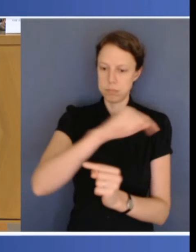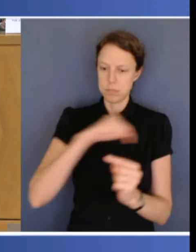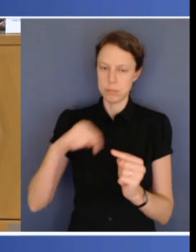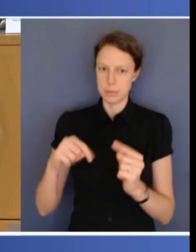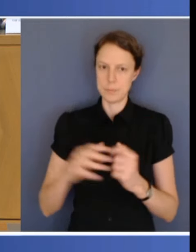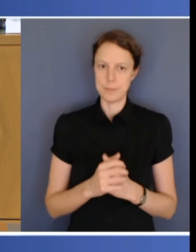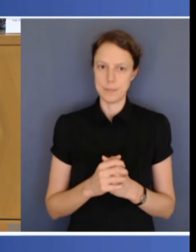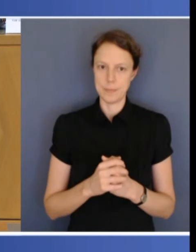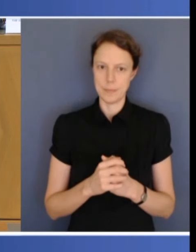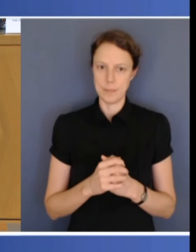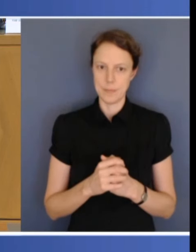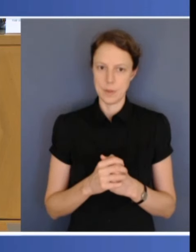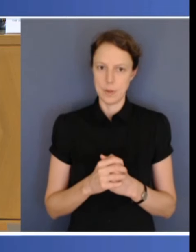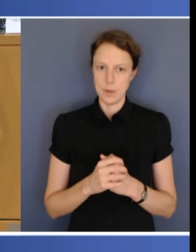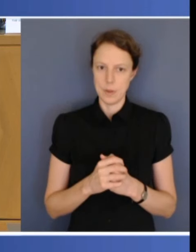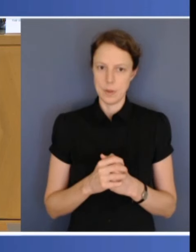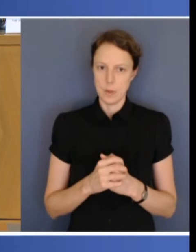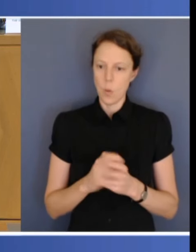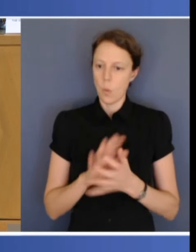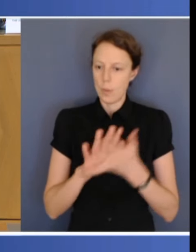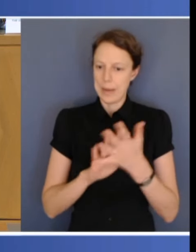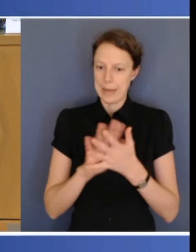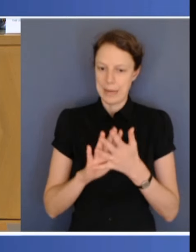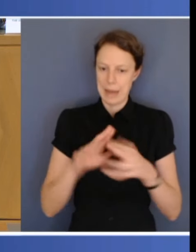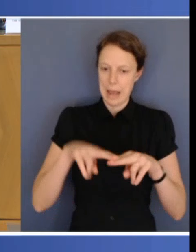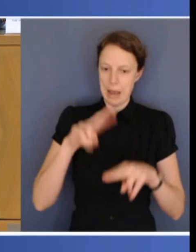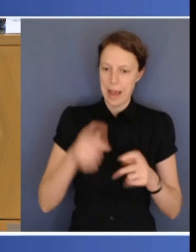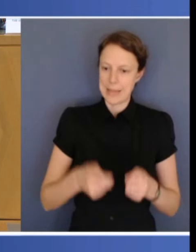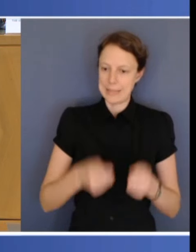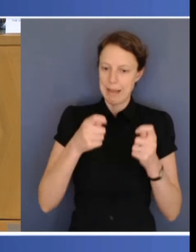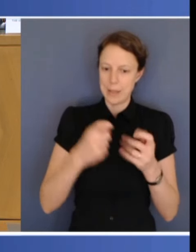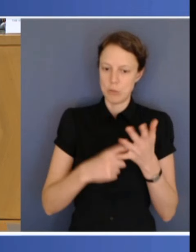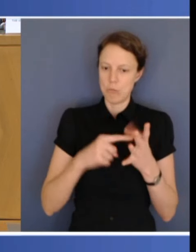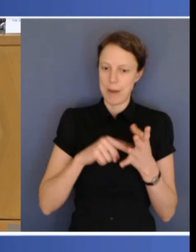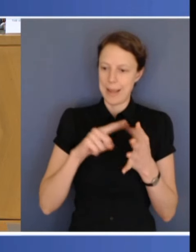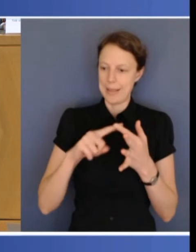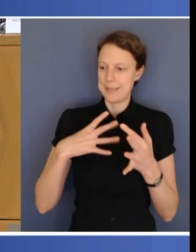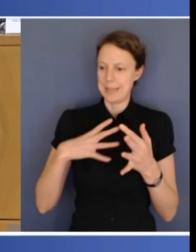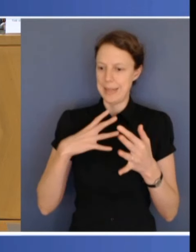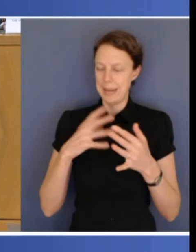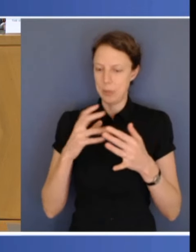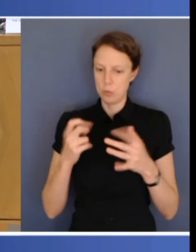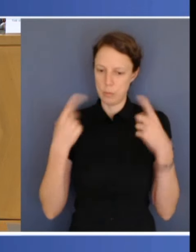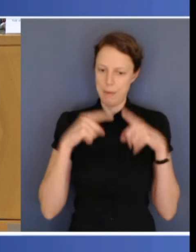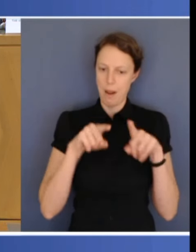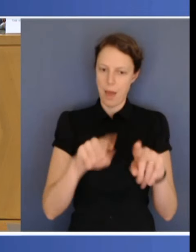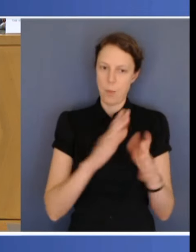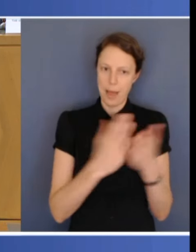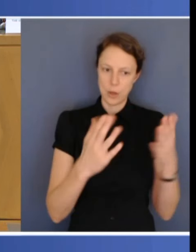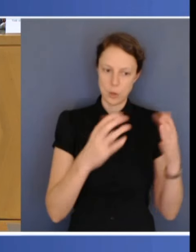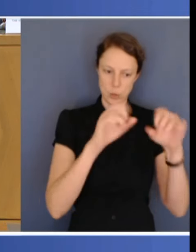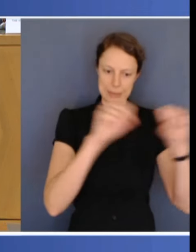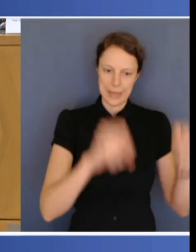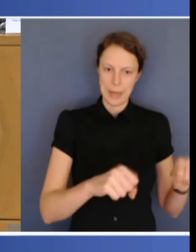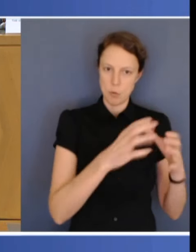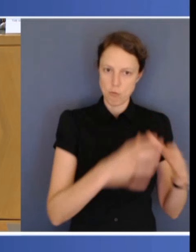4% to be in line with actual scheme growth, capped at 8%, with the Commonwealth paying the remainder of the scheme